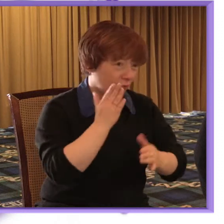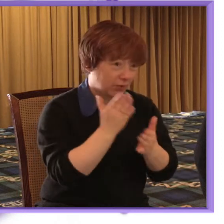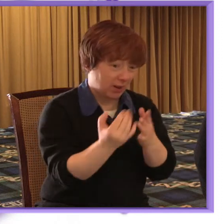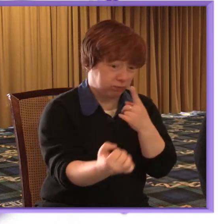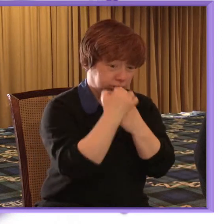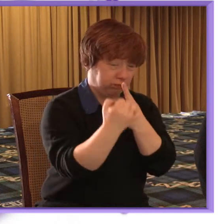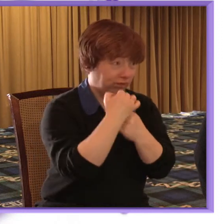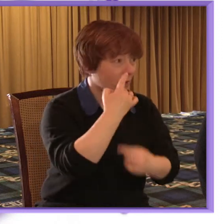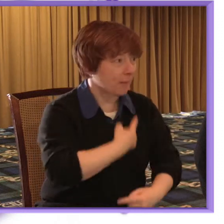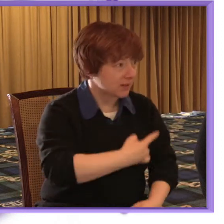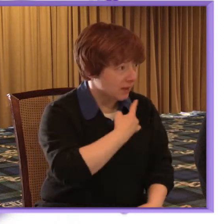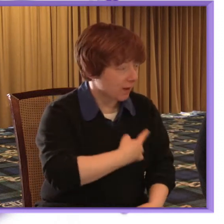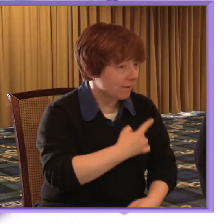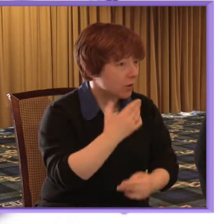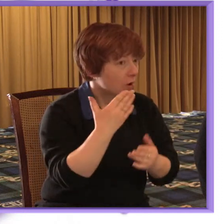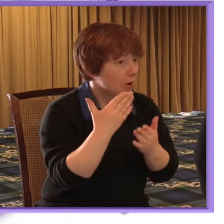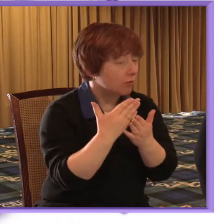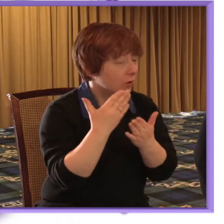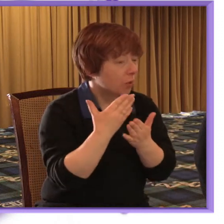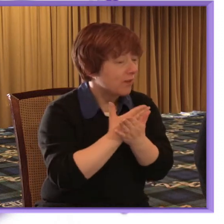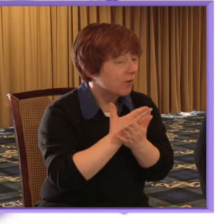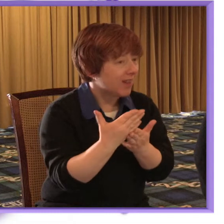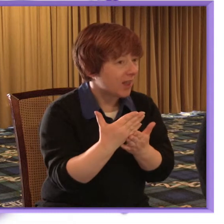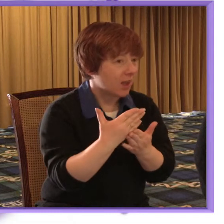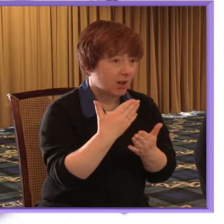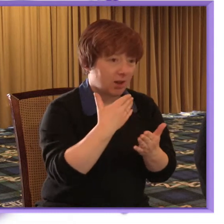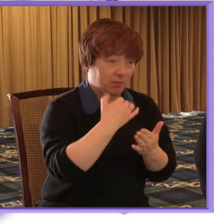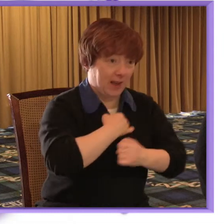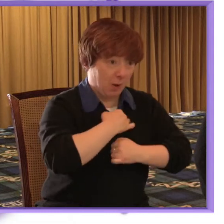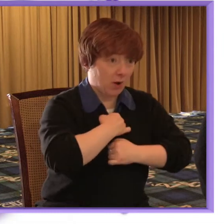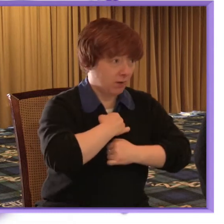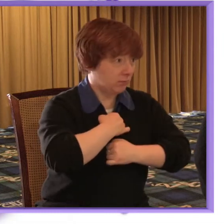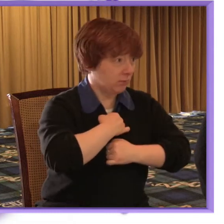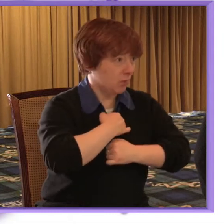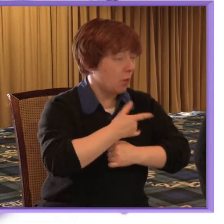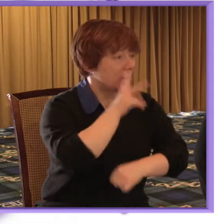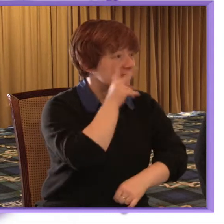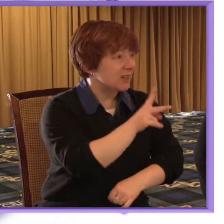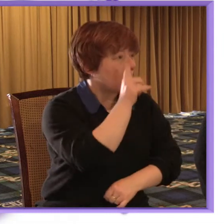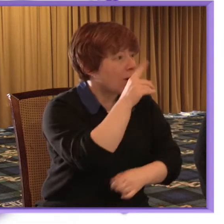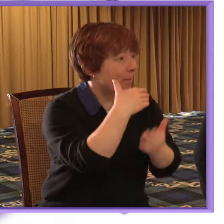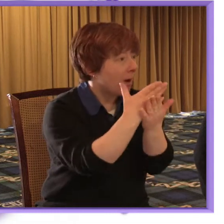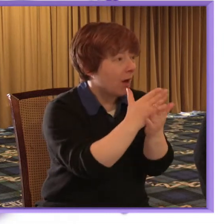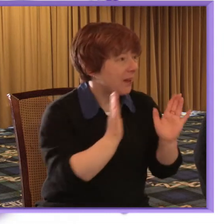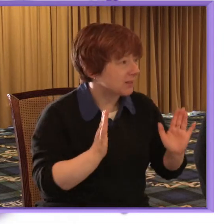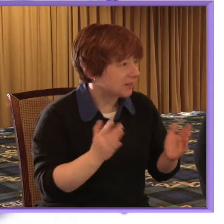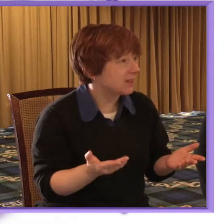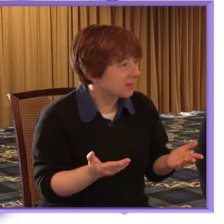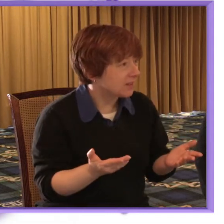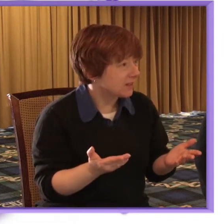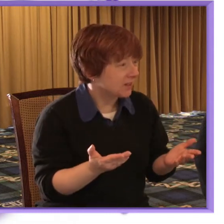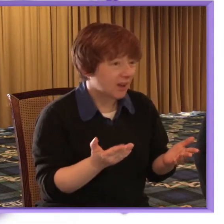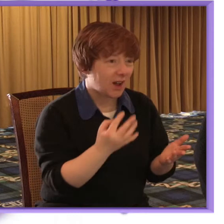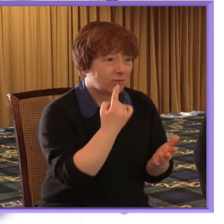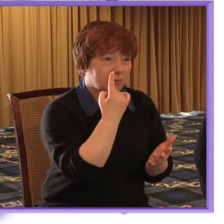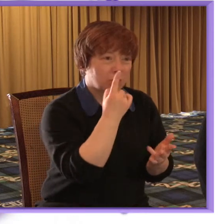I think what was really clear is the part that we see as psychological professions is only one aspect of that person's life at any